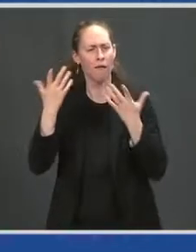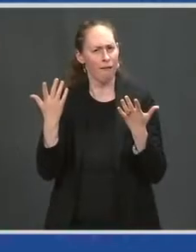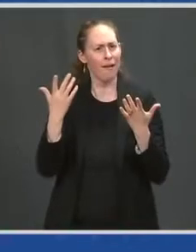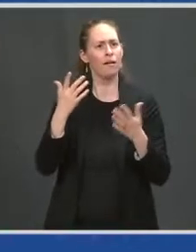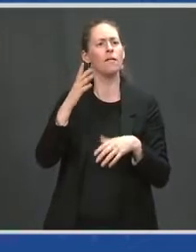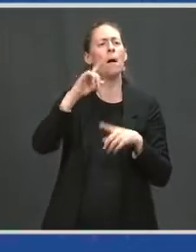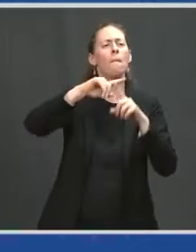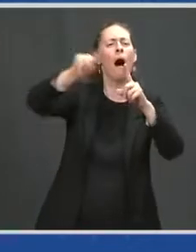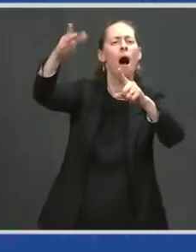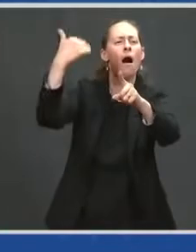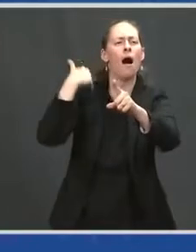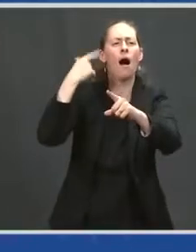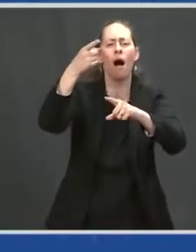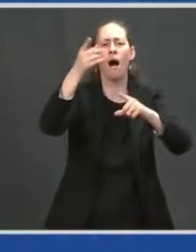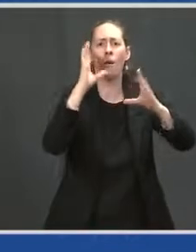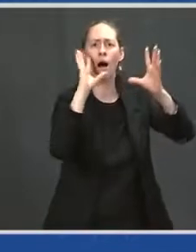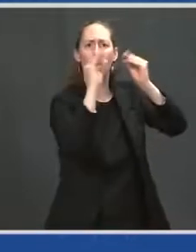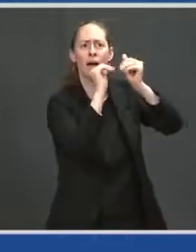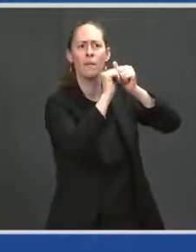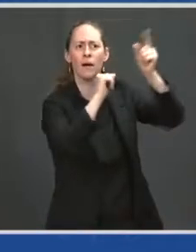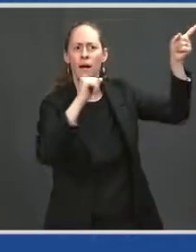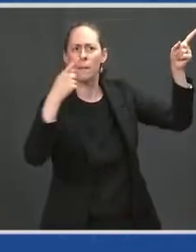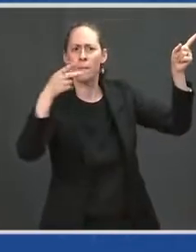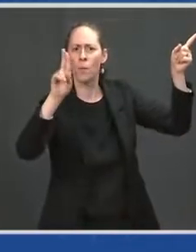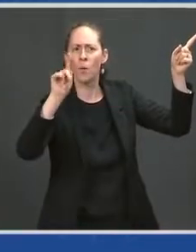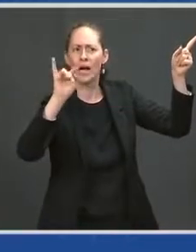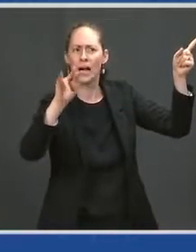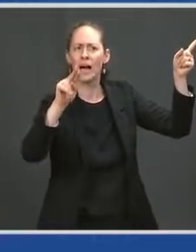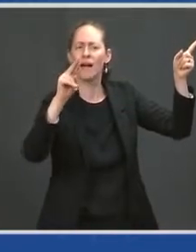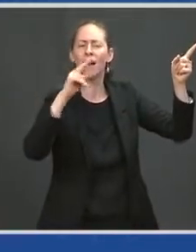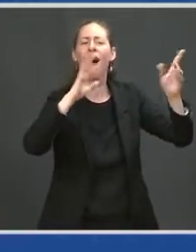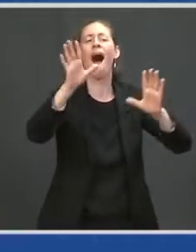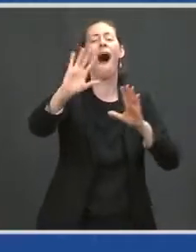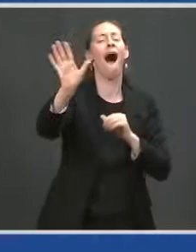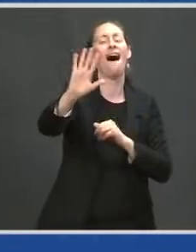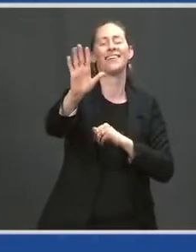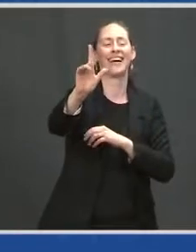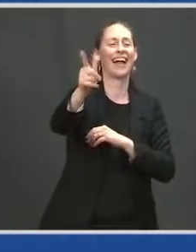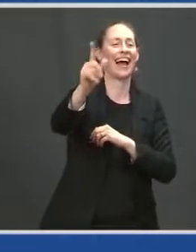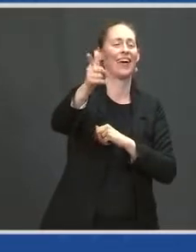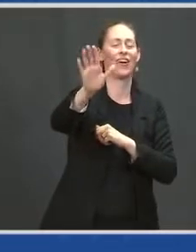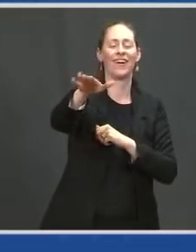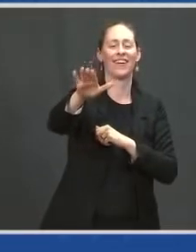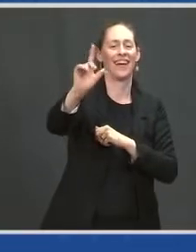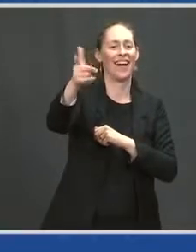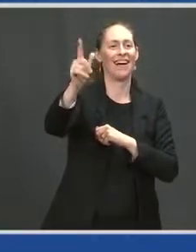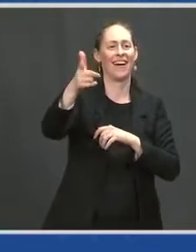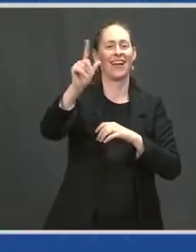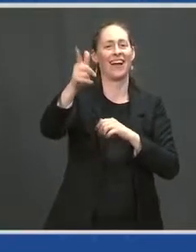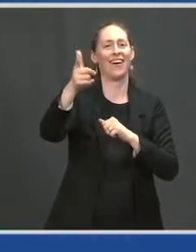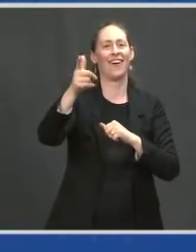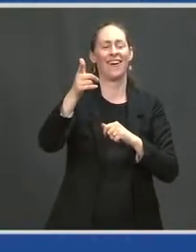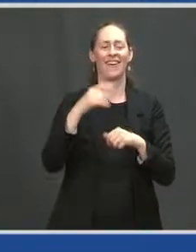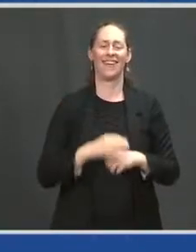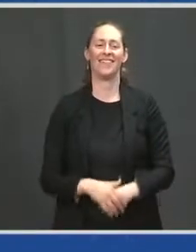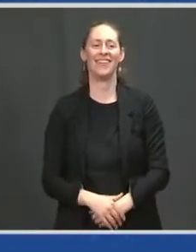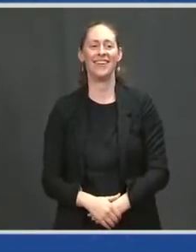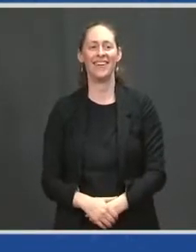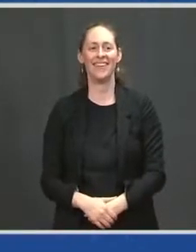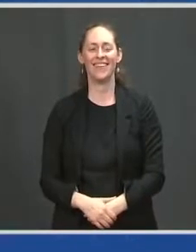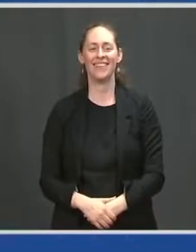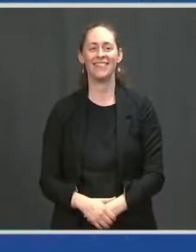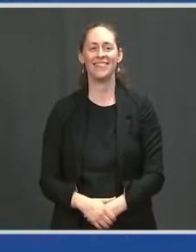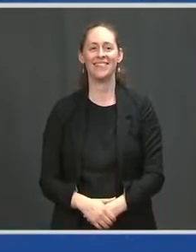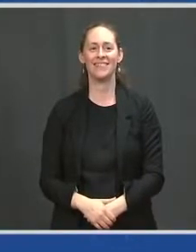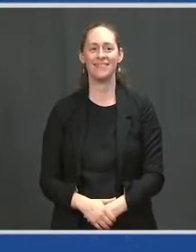I'll discuss that all another day. Thank you. What did you ask Vice President Harris to do? will you make it faster to get for